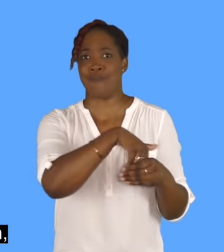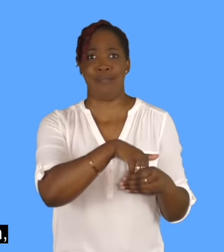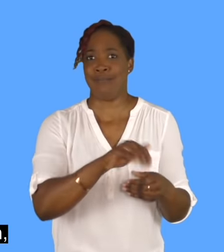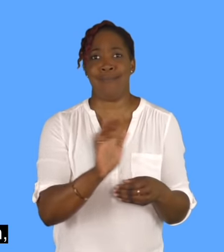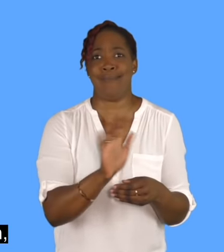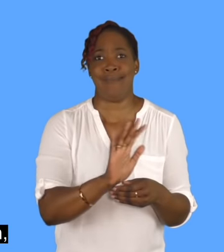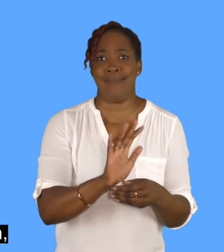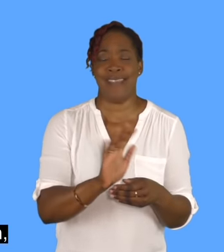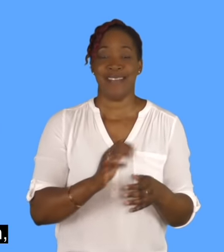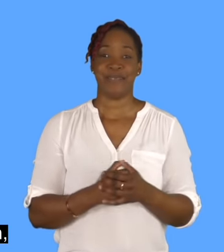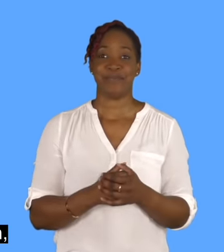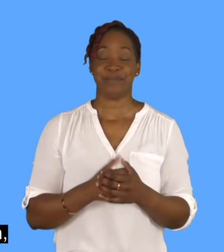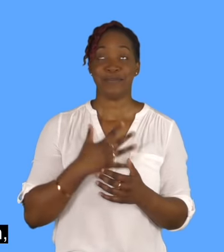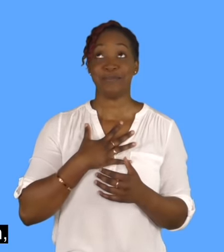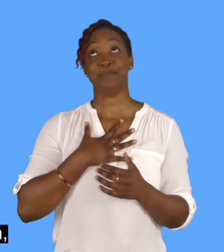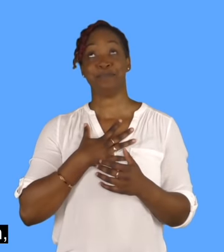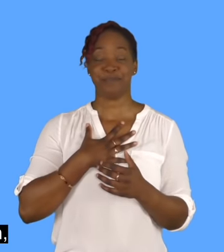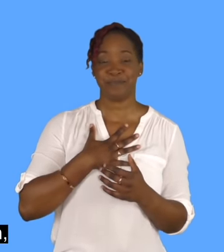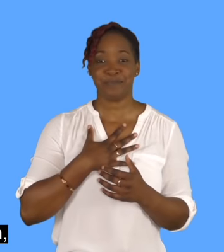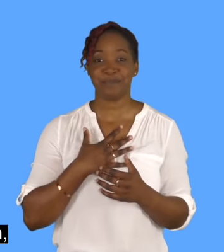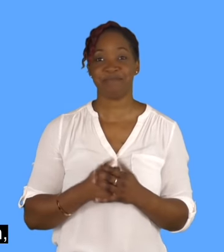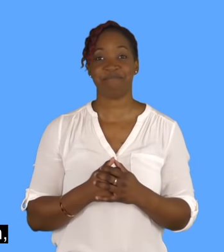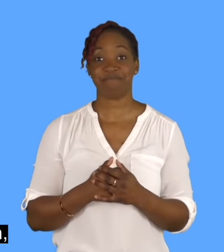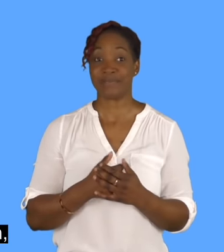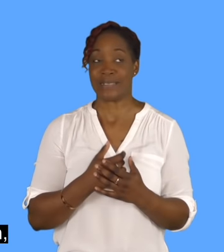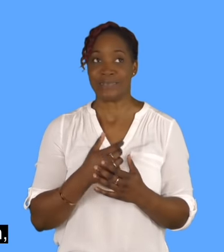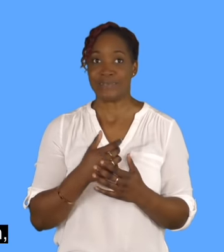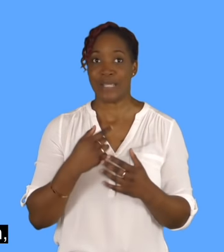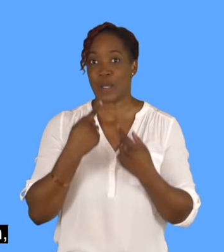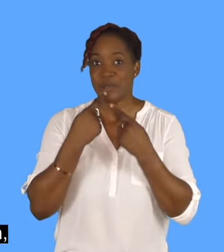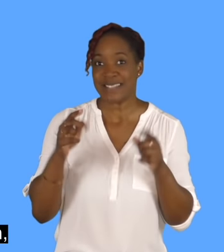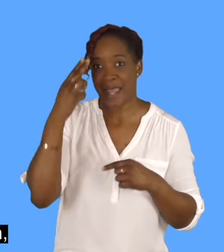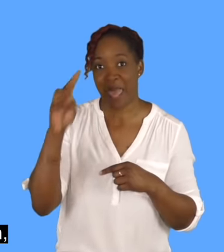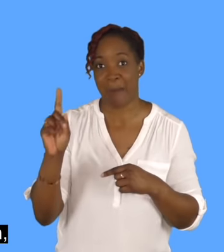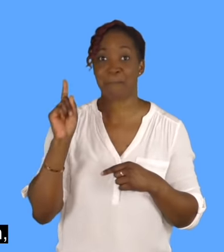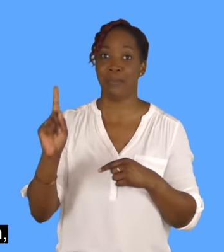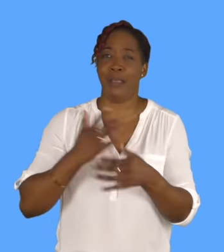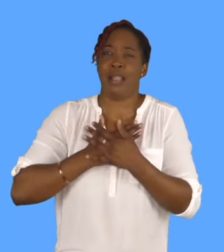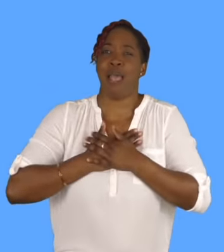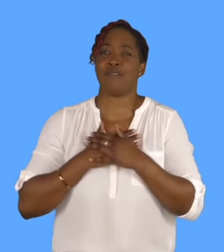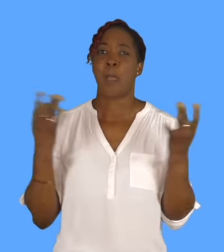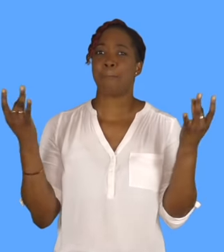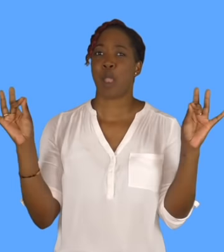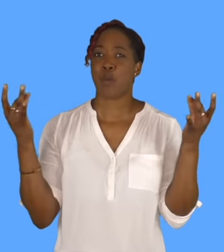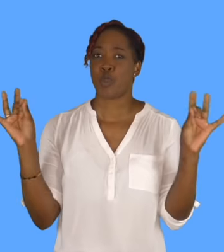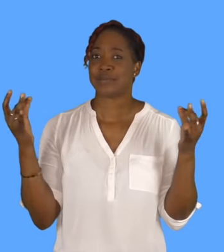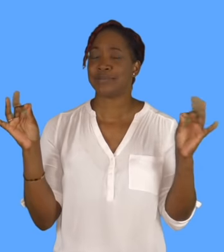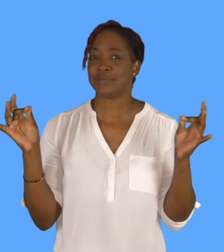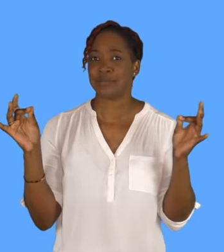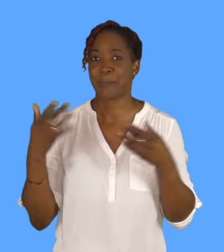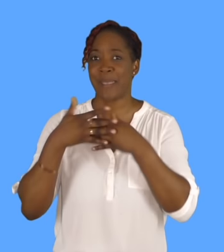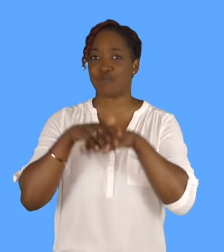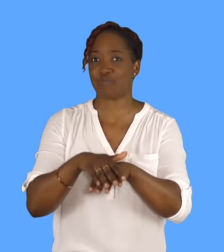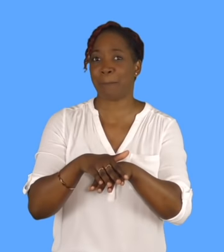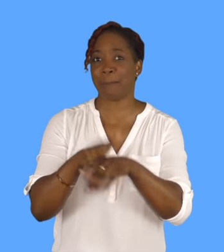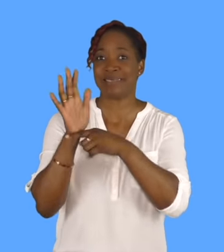So I wouldn't take names. But I was a big, big Bollywood mainstream cinema fan, obviously, because that was such a big part of